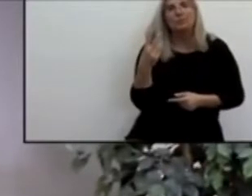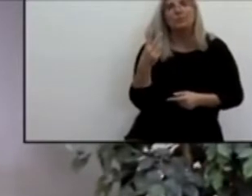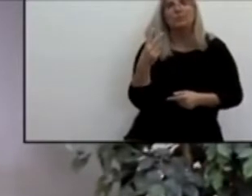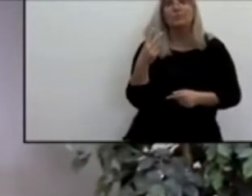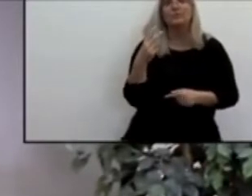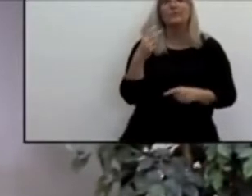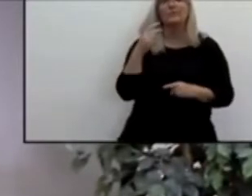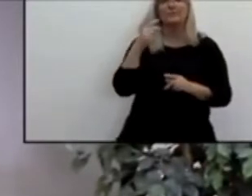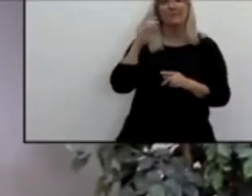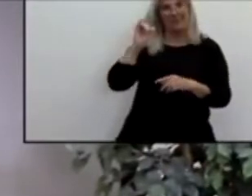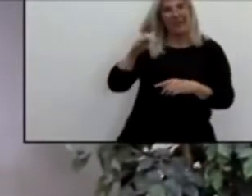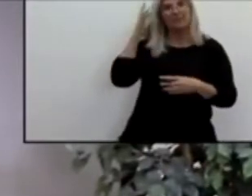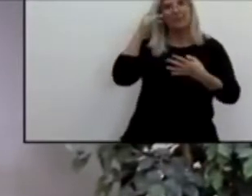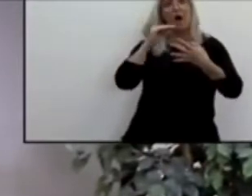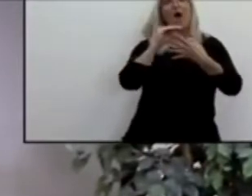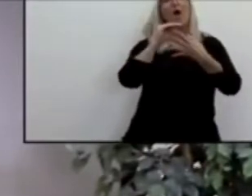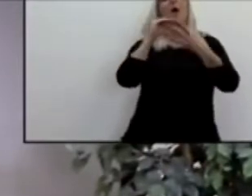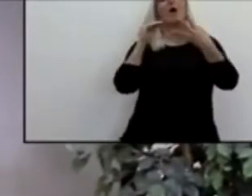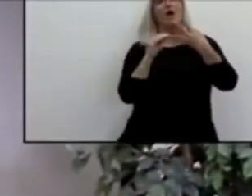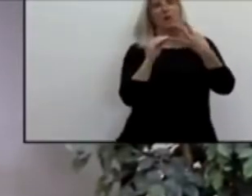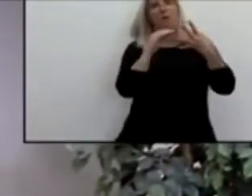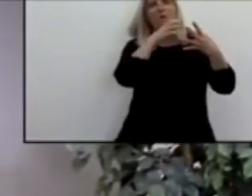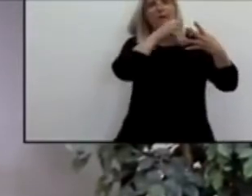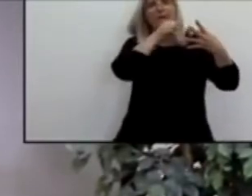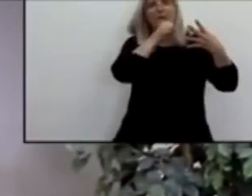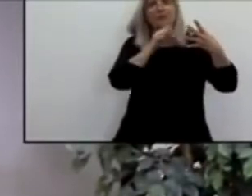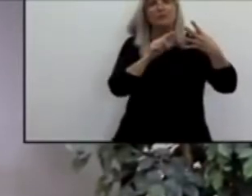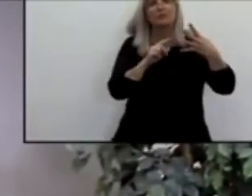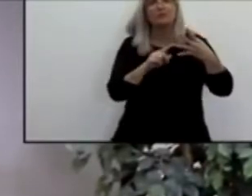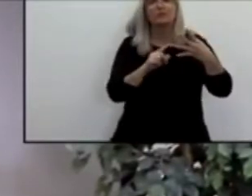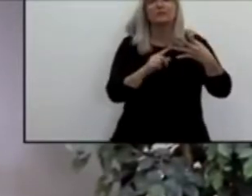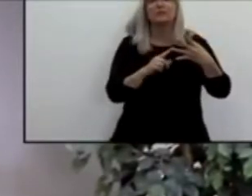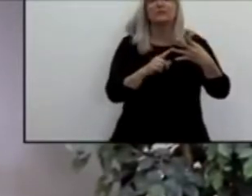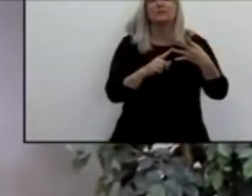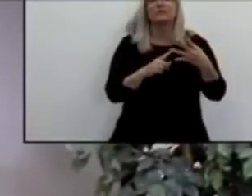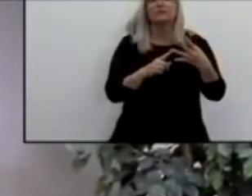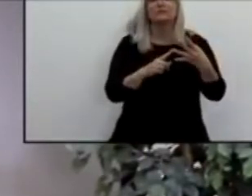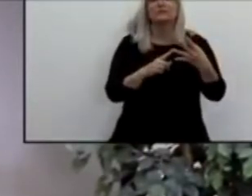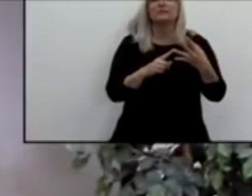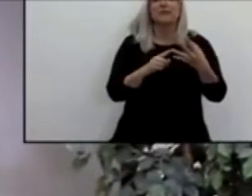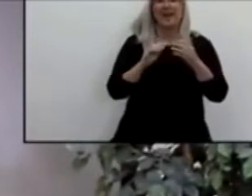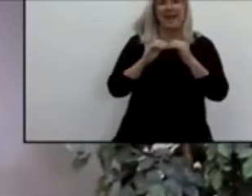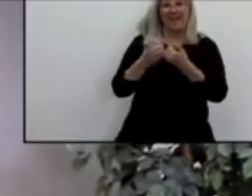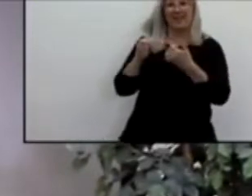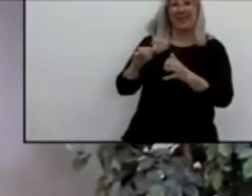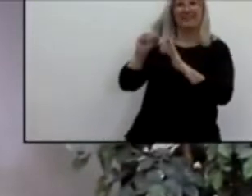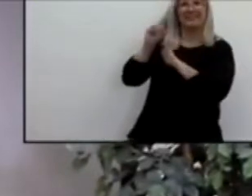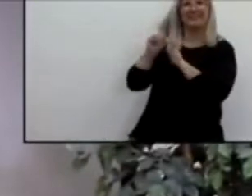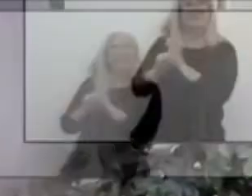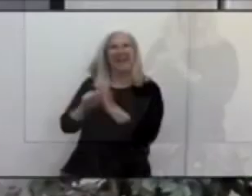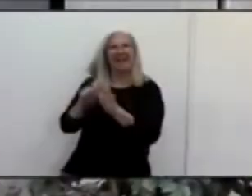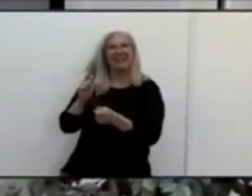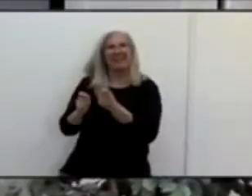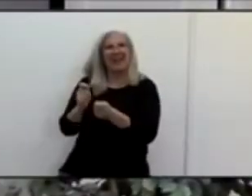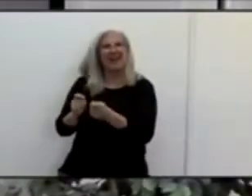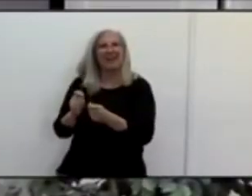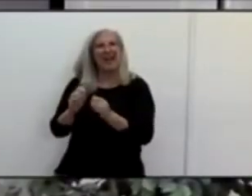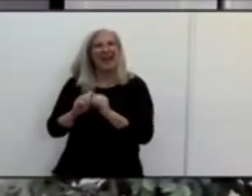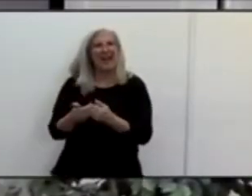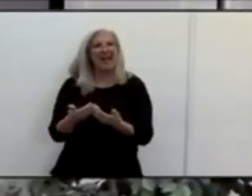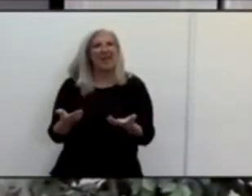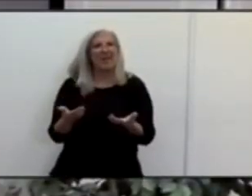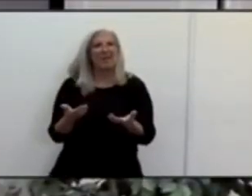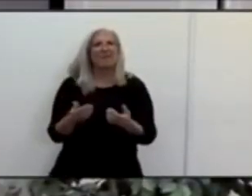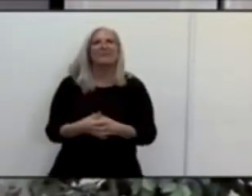Francisco able to be orange? How did that adjustment happen? Well, one reason, testing. San